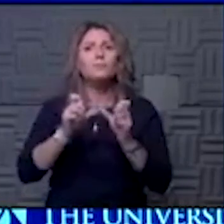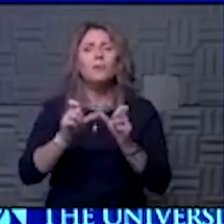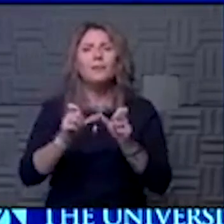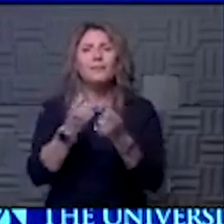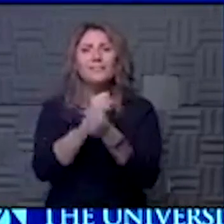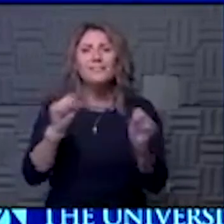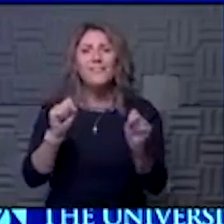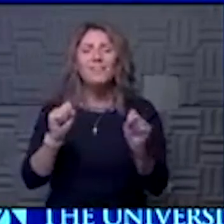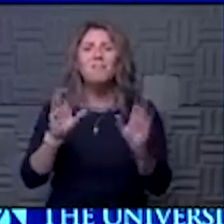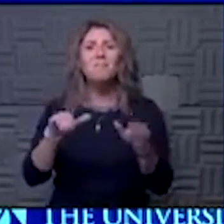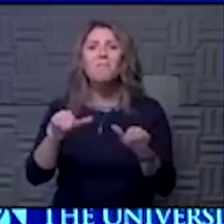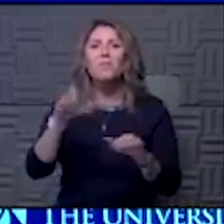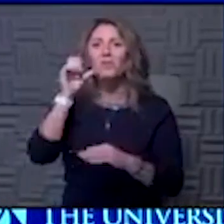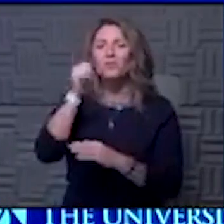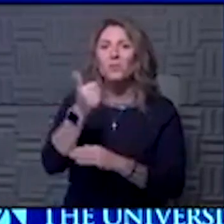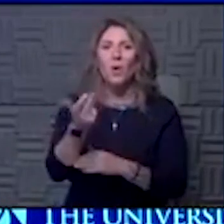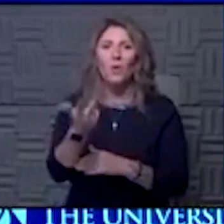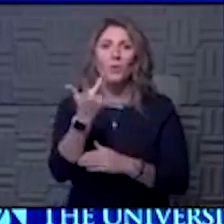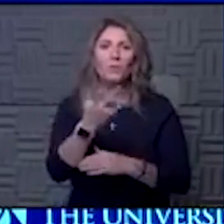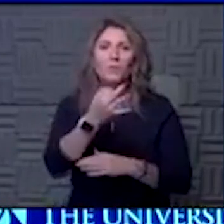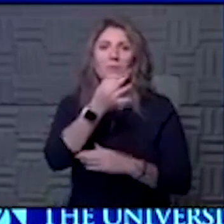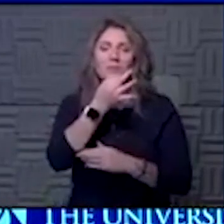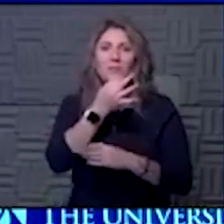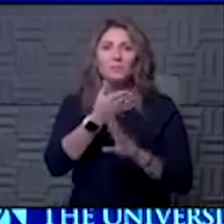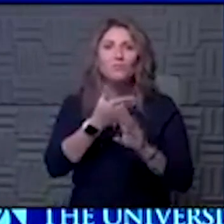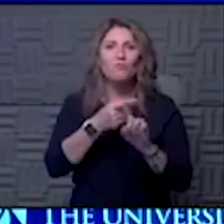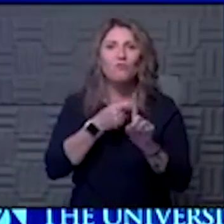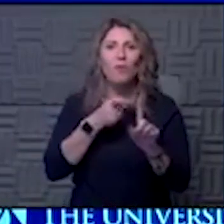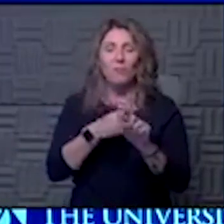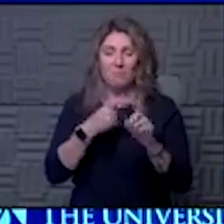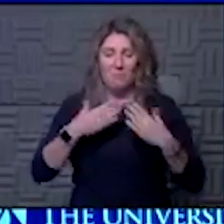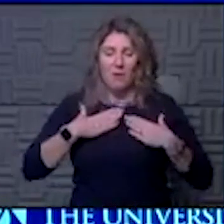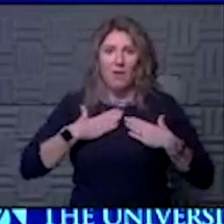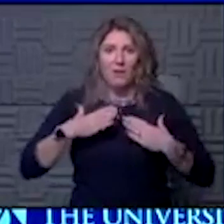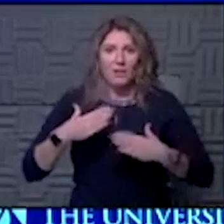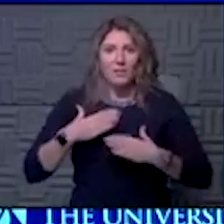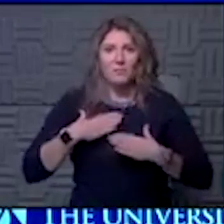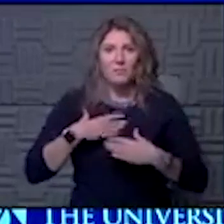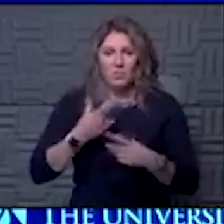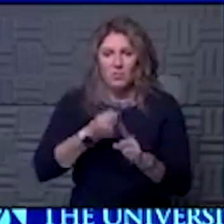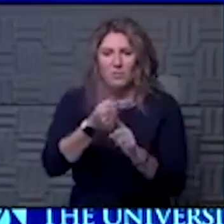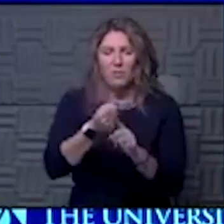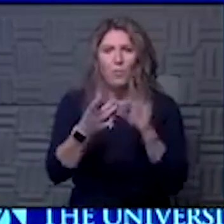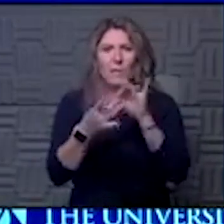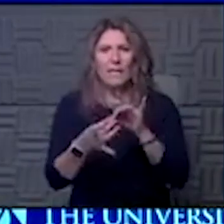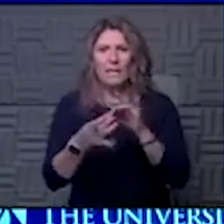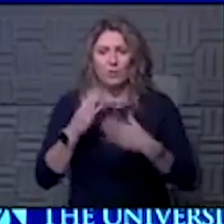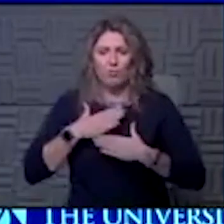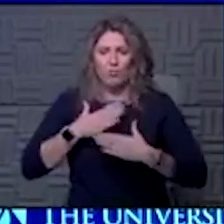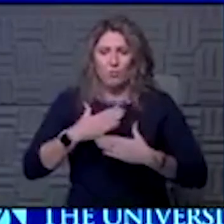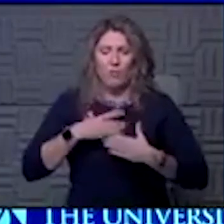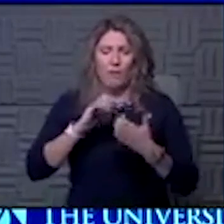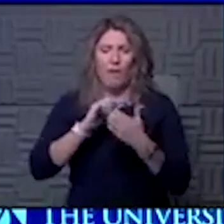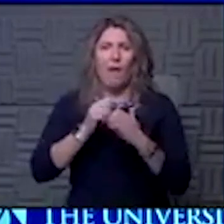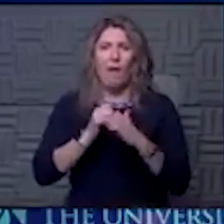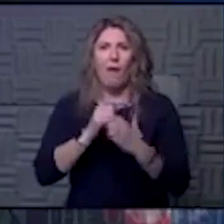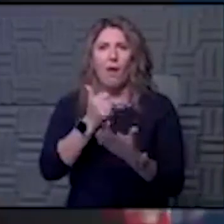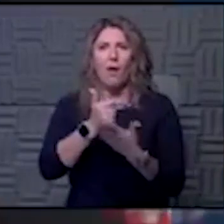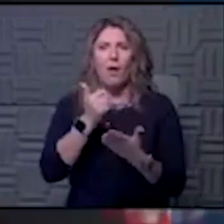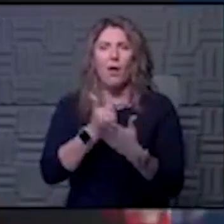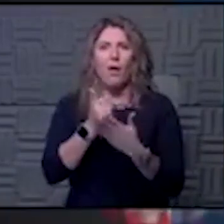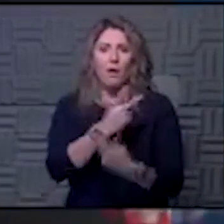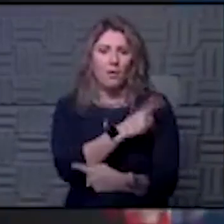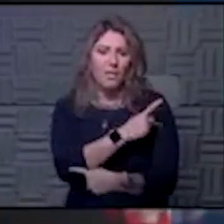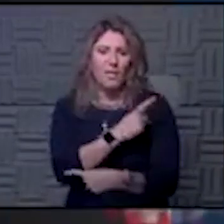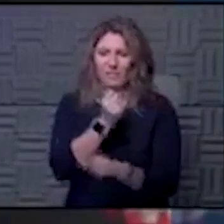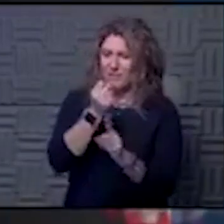Hey, tomorrow we've asked three experts from Respiratory Therapy to talk about the impact of COVID-19 on breathing and how they help patients. The impact